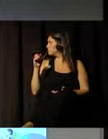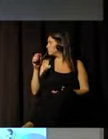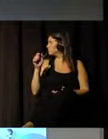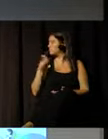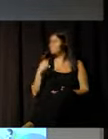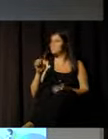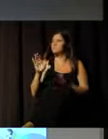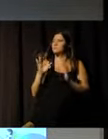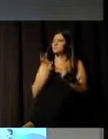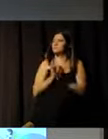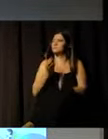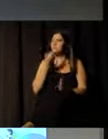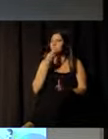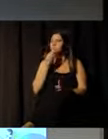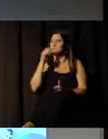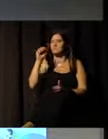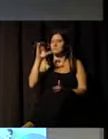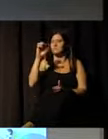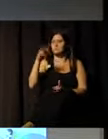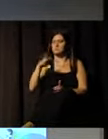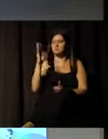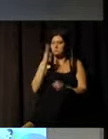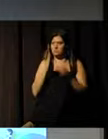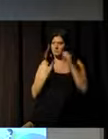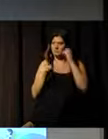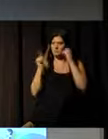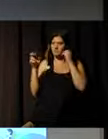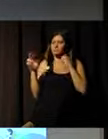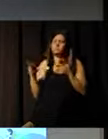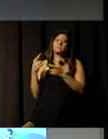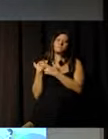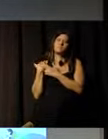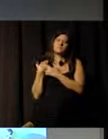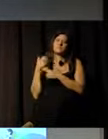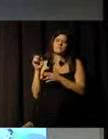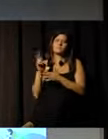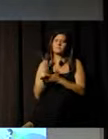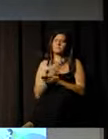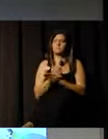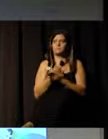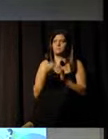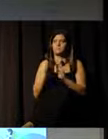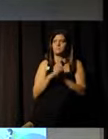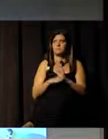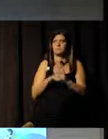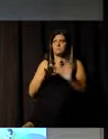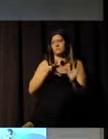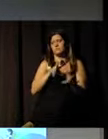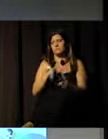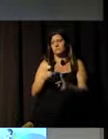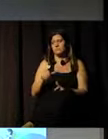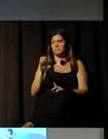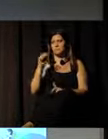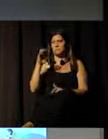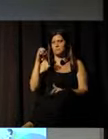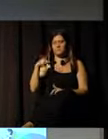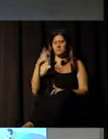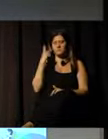YMCA Brazil. He is responsible for general